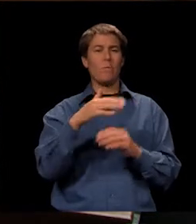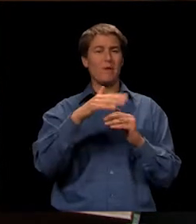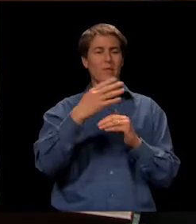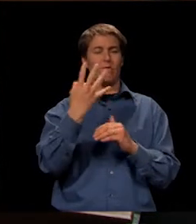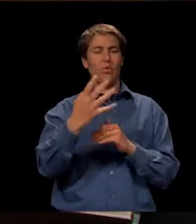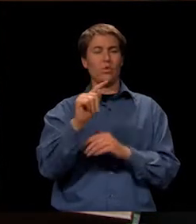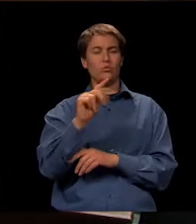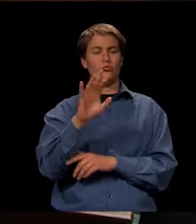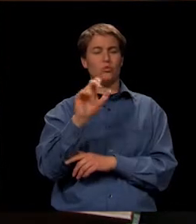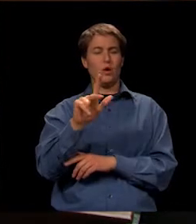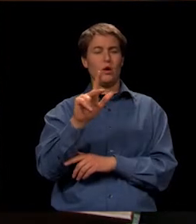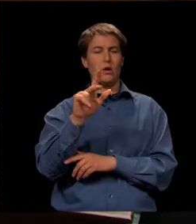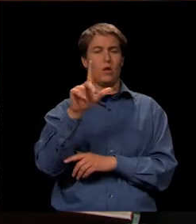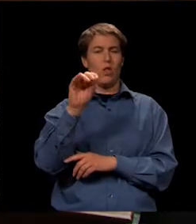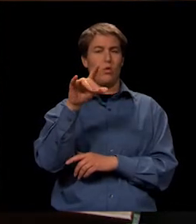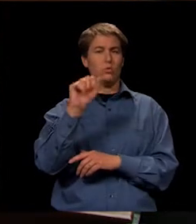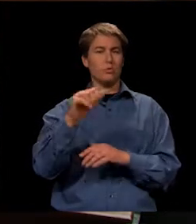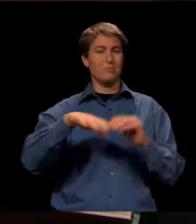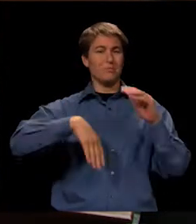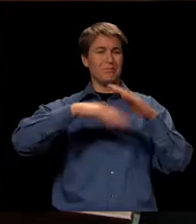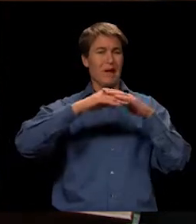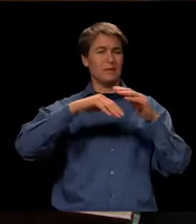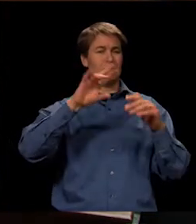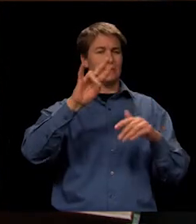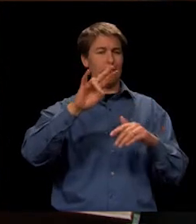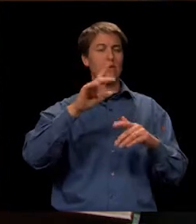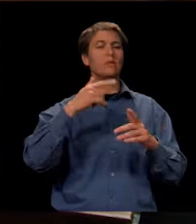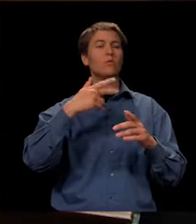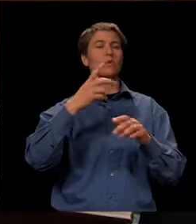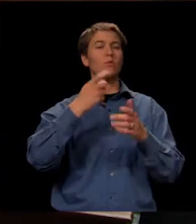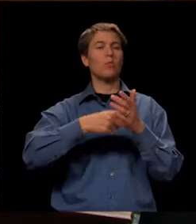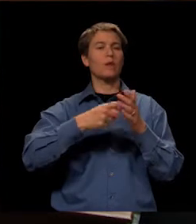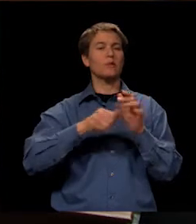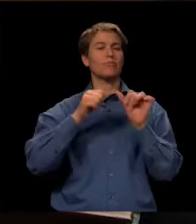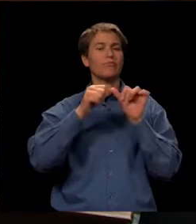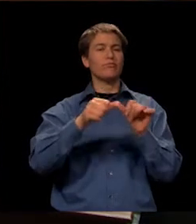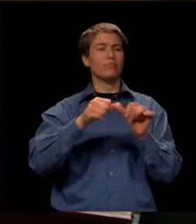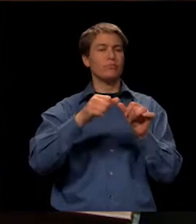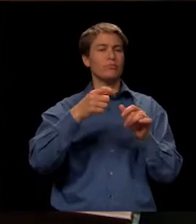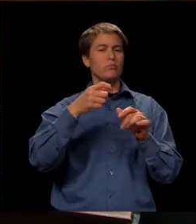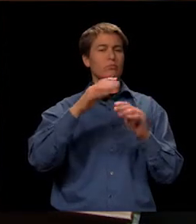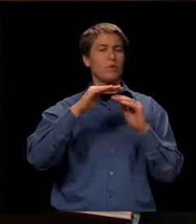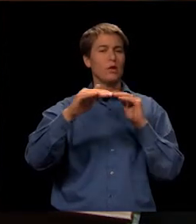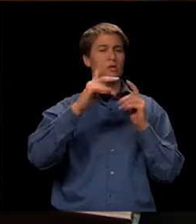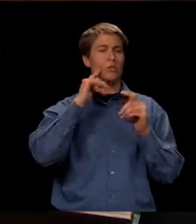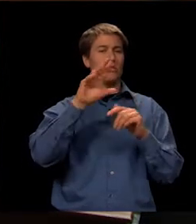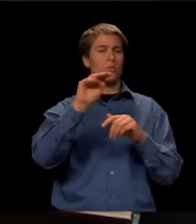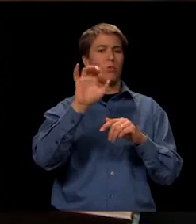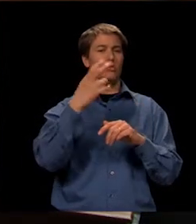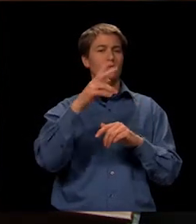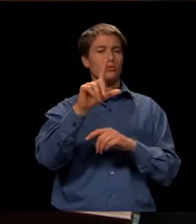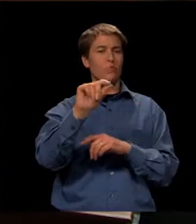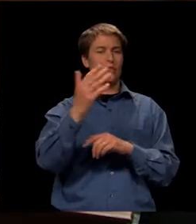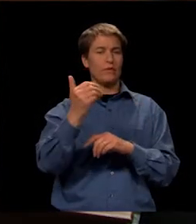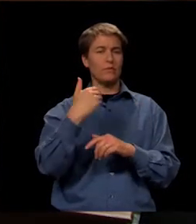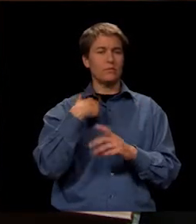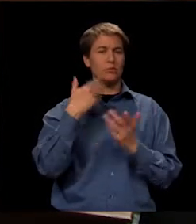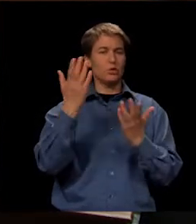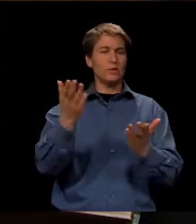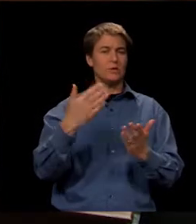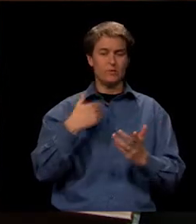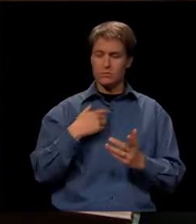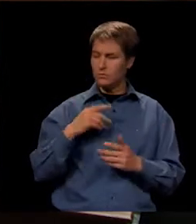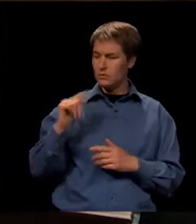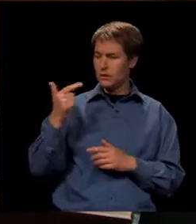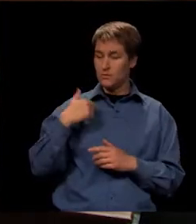and a max of seven with pricing held firm through March of 2015 as presented. Second. So